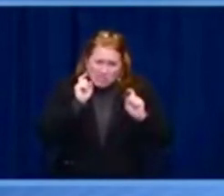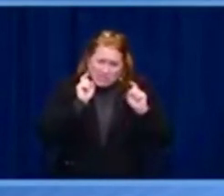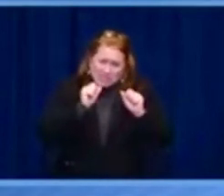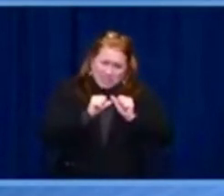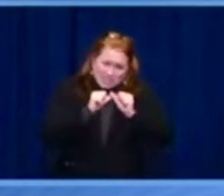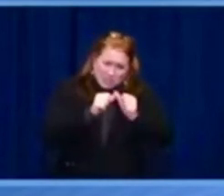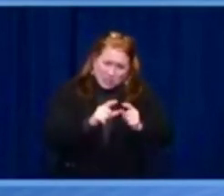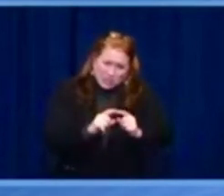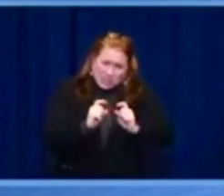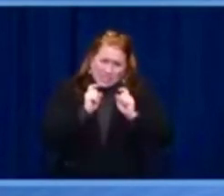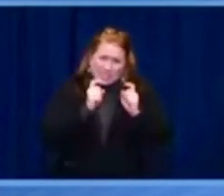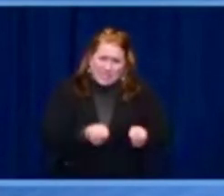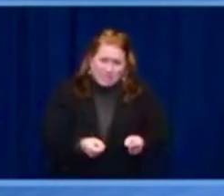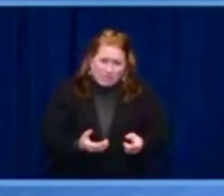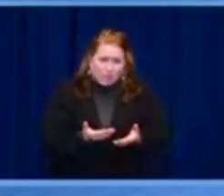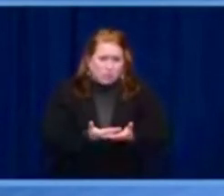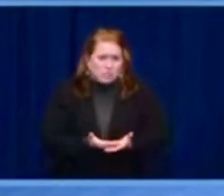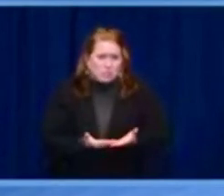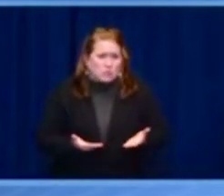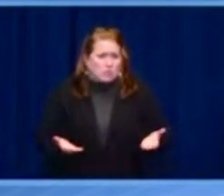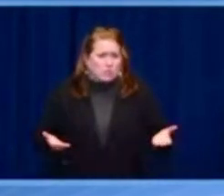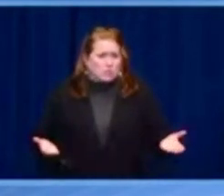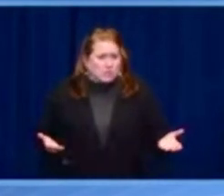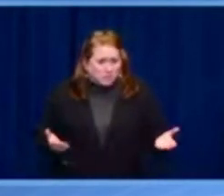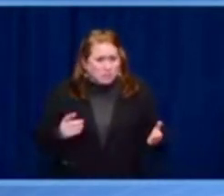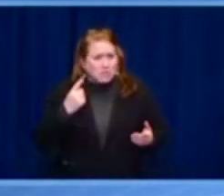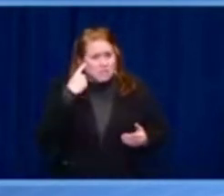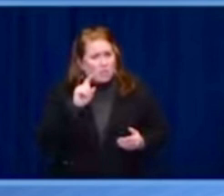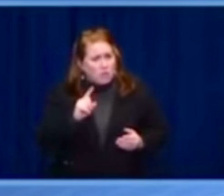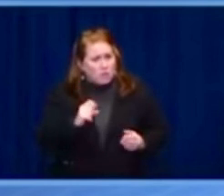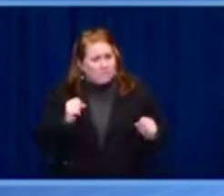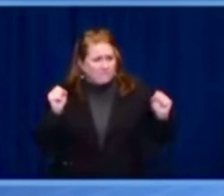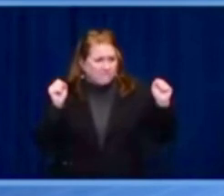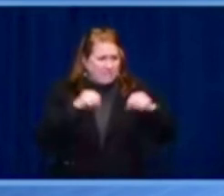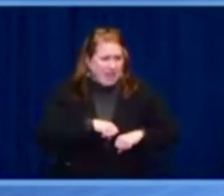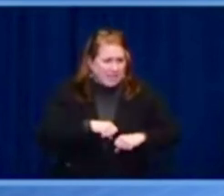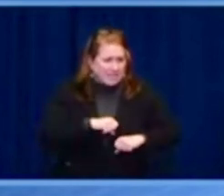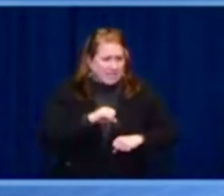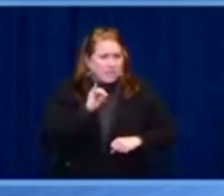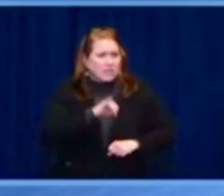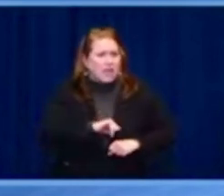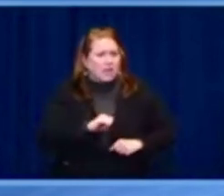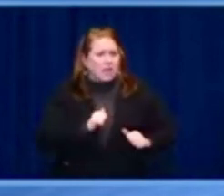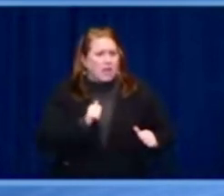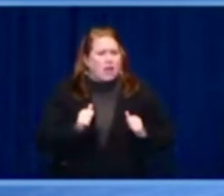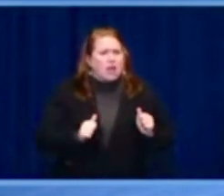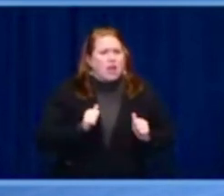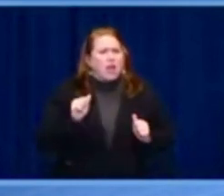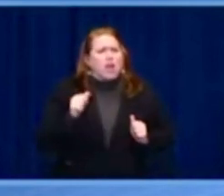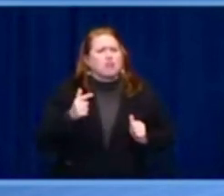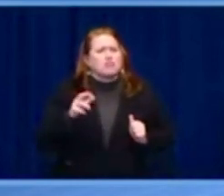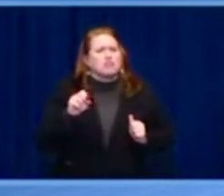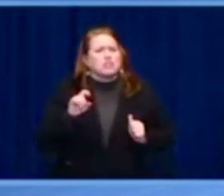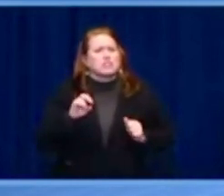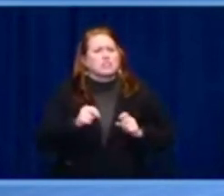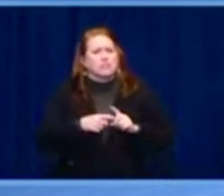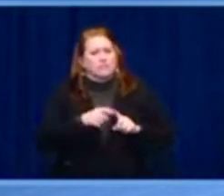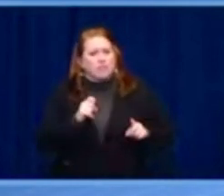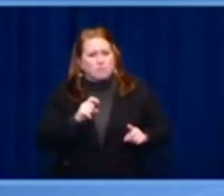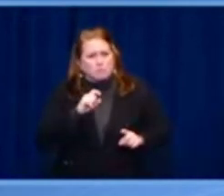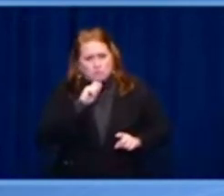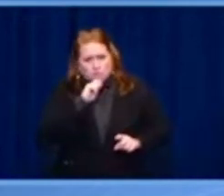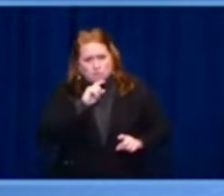just as many still missing, has destroyed over 40 roads, washed away over 100